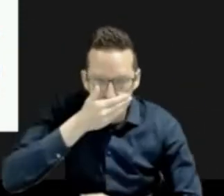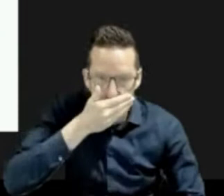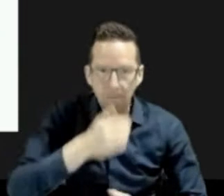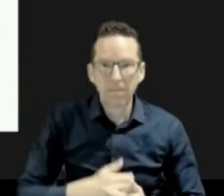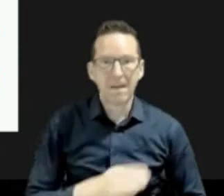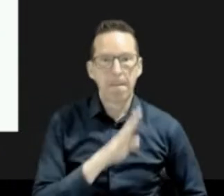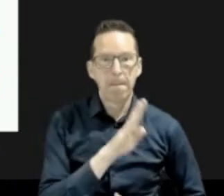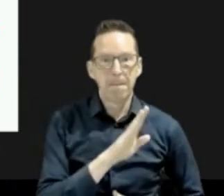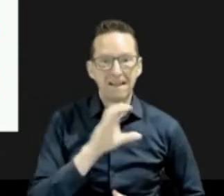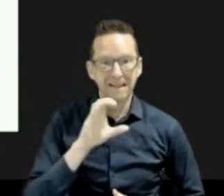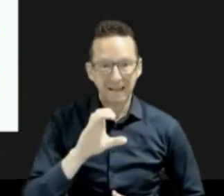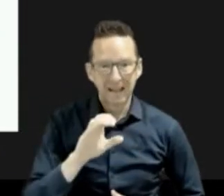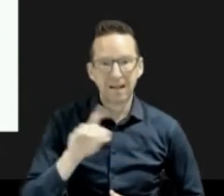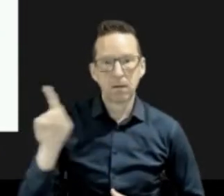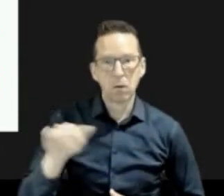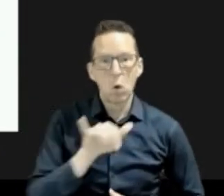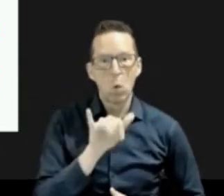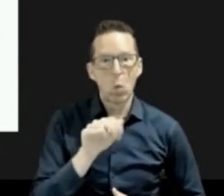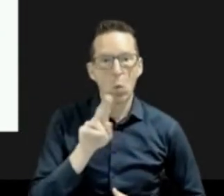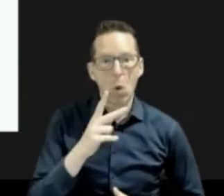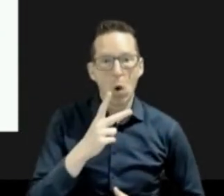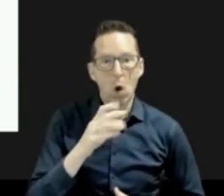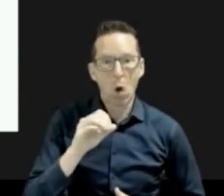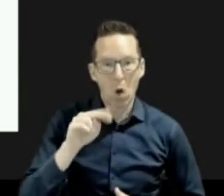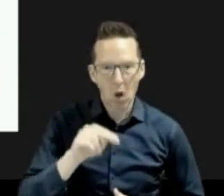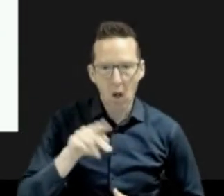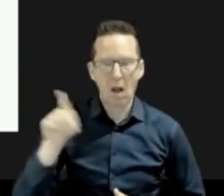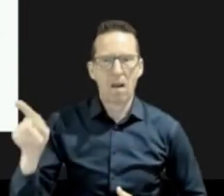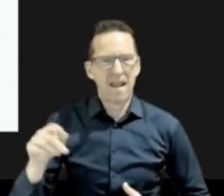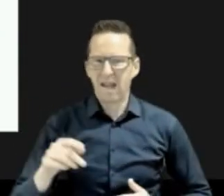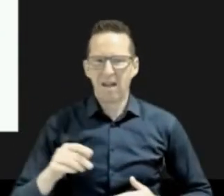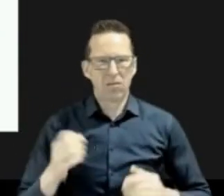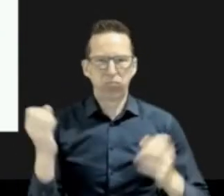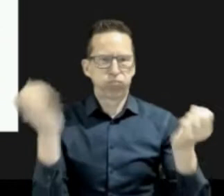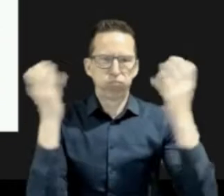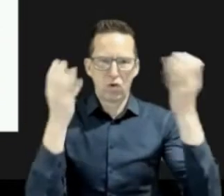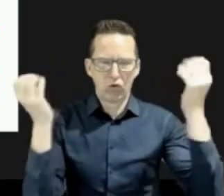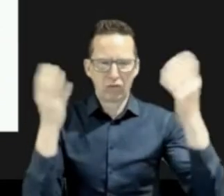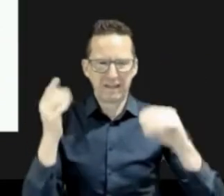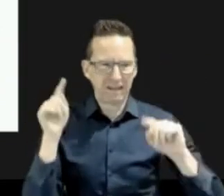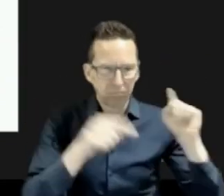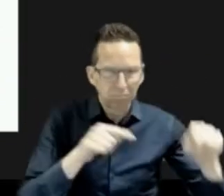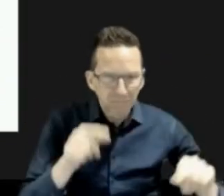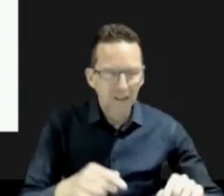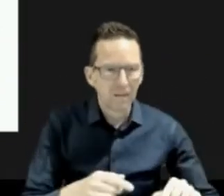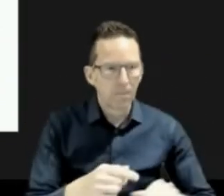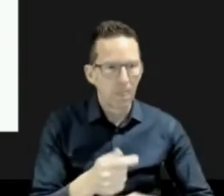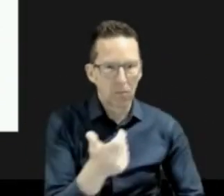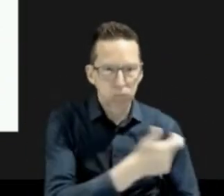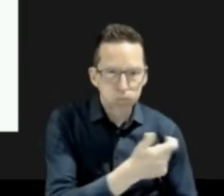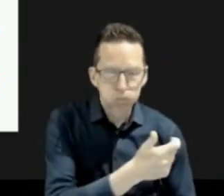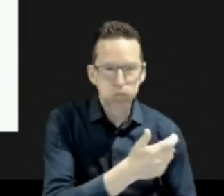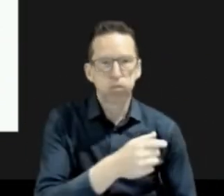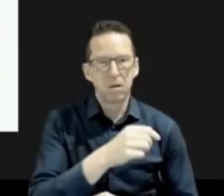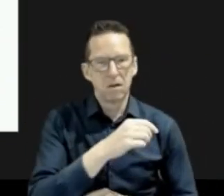declared states of emergency, with BC dealing with four emergencies at the same time, plus the overlay of the surging Delta